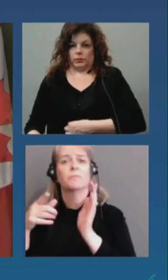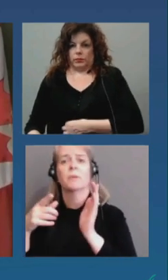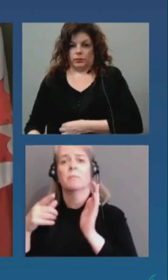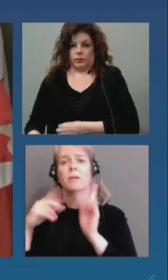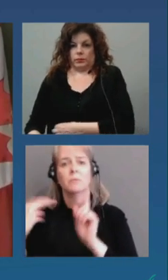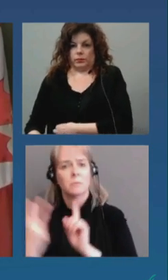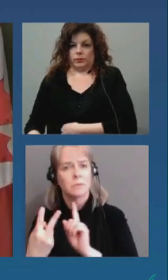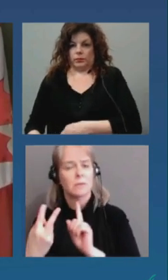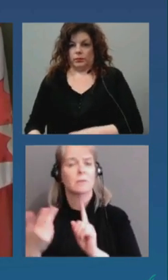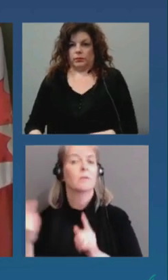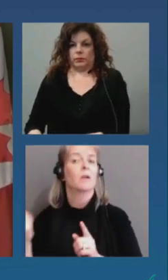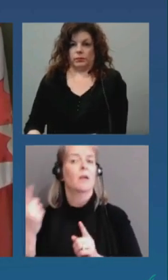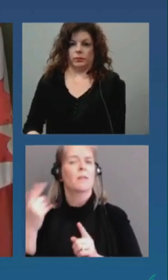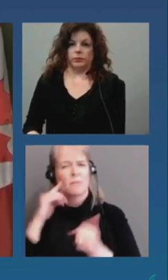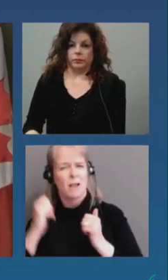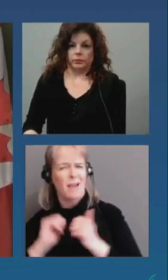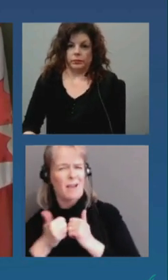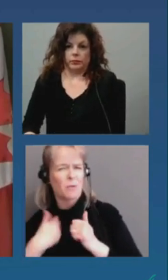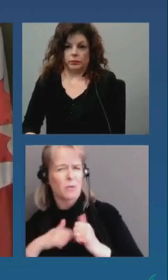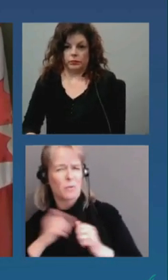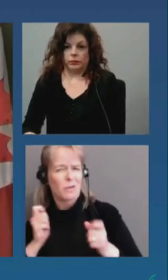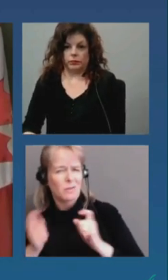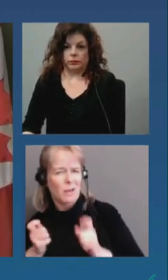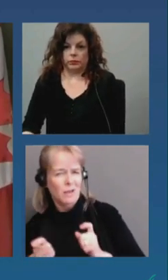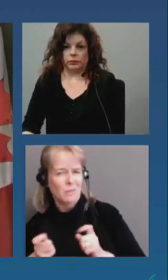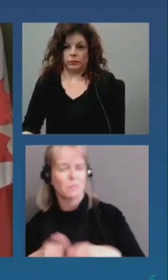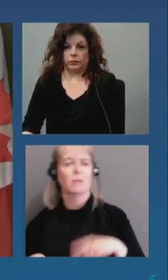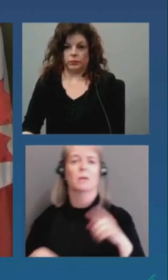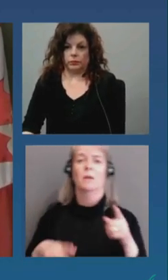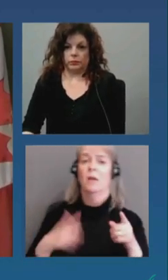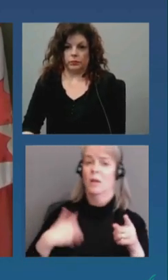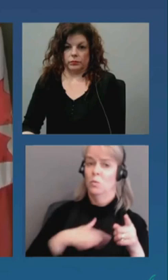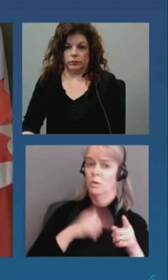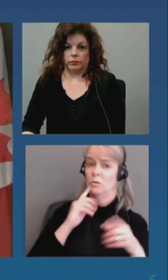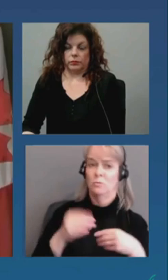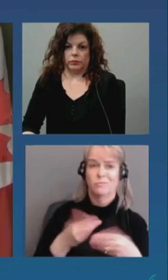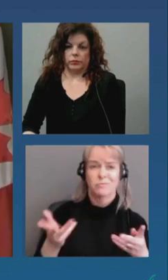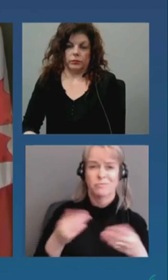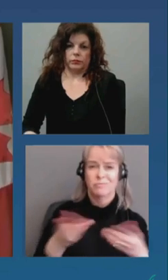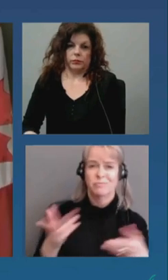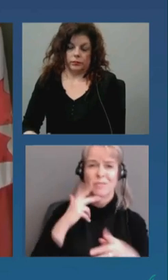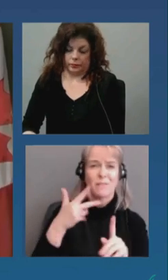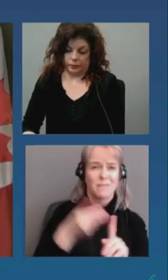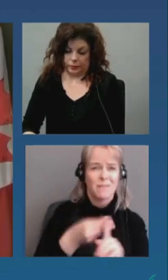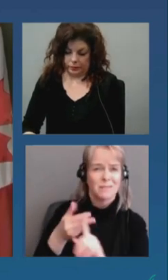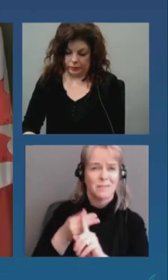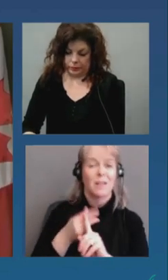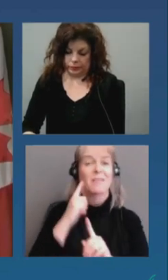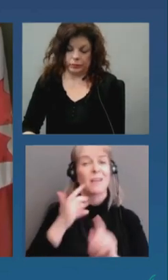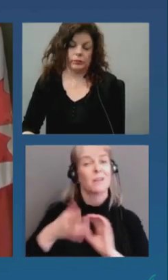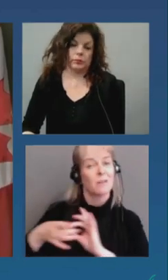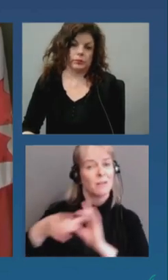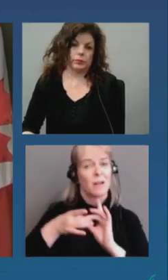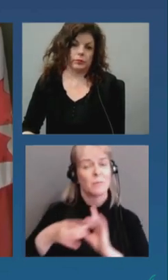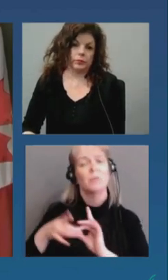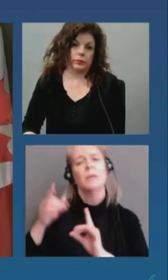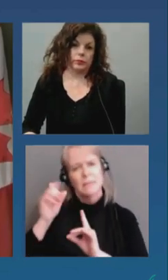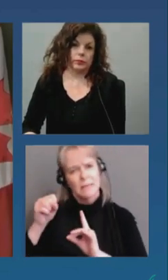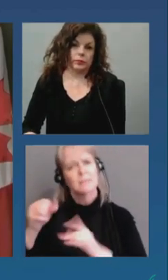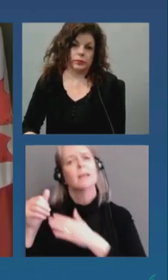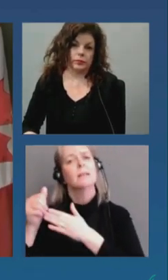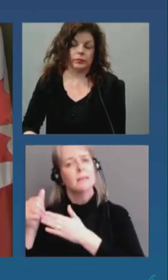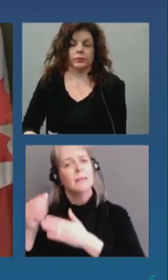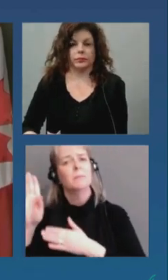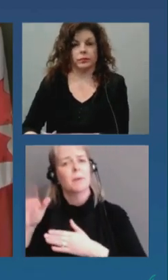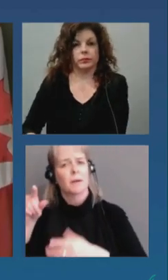tell you on the vaccine side and our distribution as well uh the collaborative approach uh led by dr etches but with our hospital